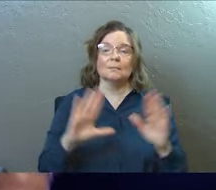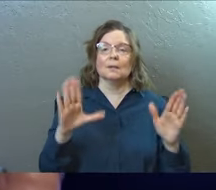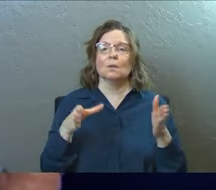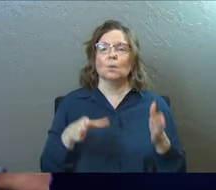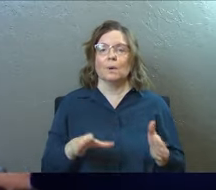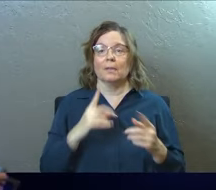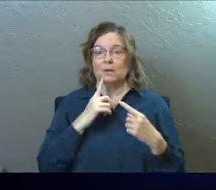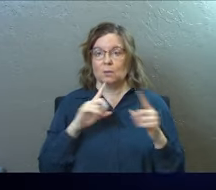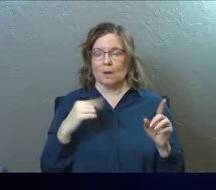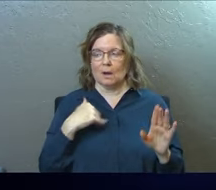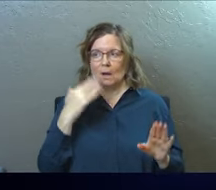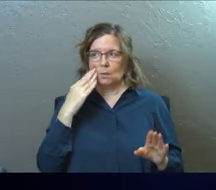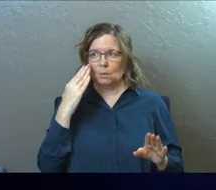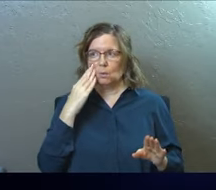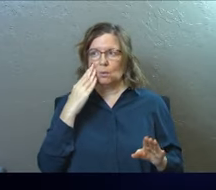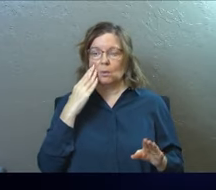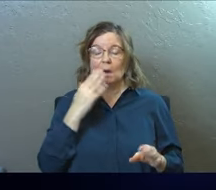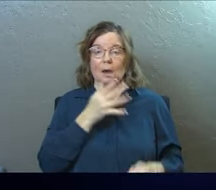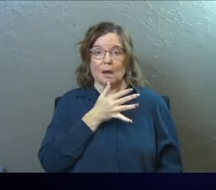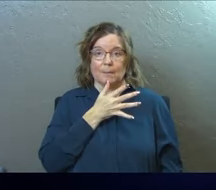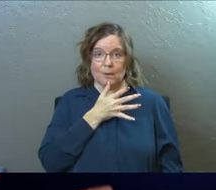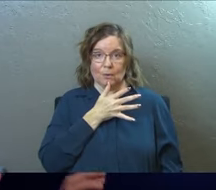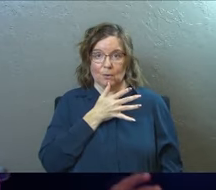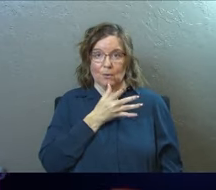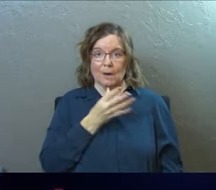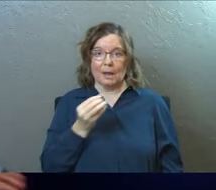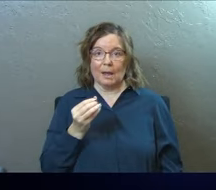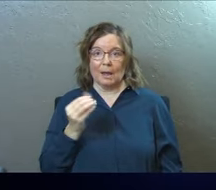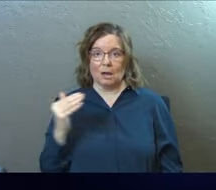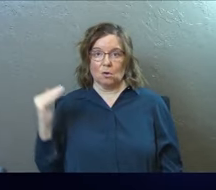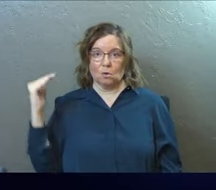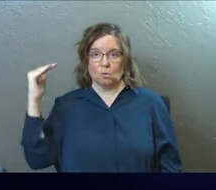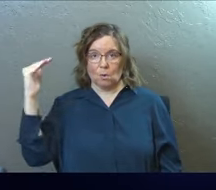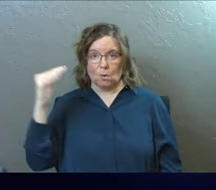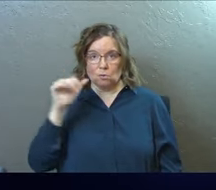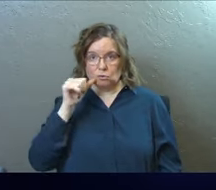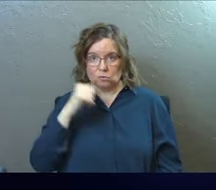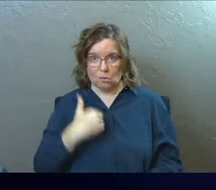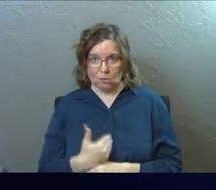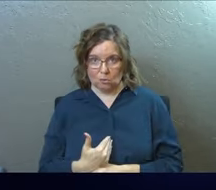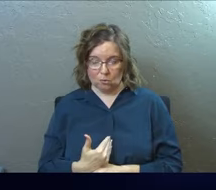Here's some ways that this works. I knew a mother and a grown daughter.